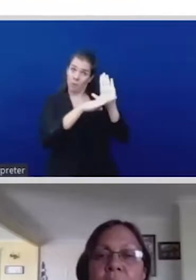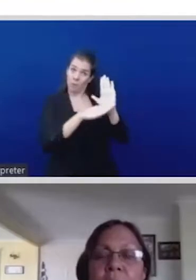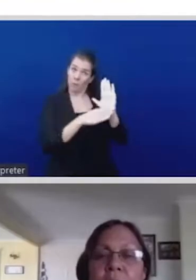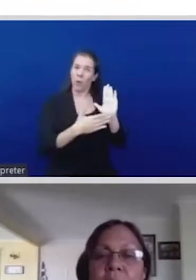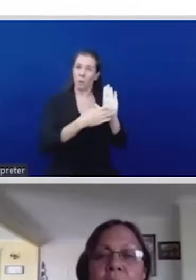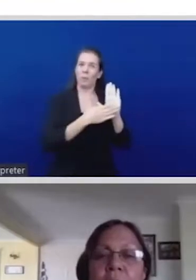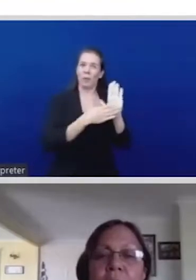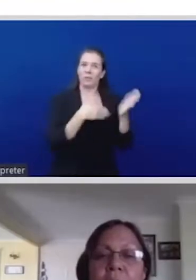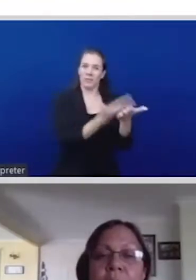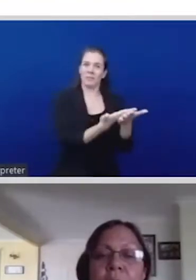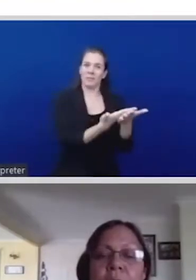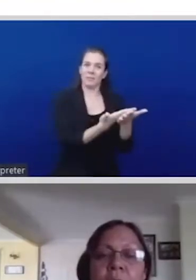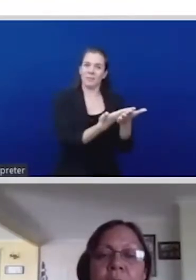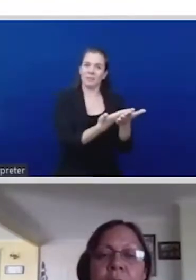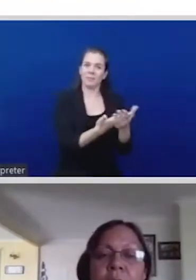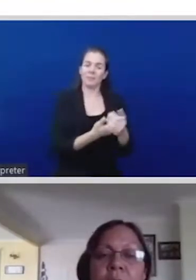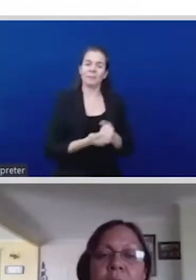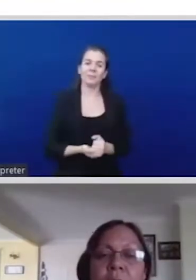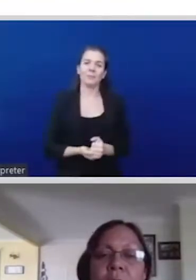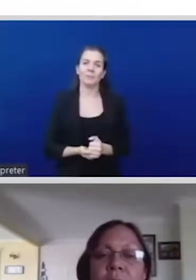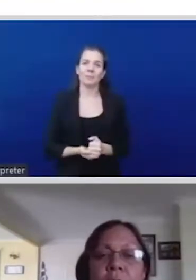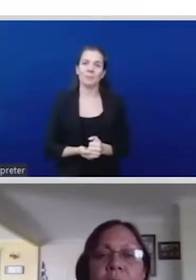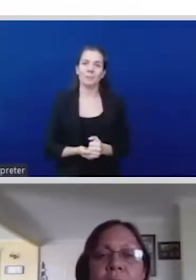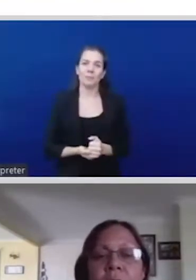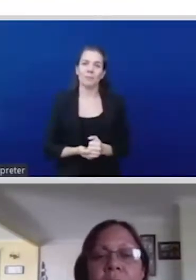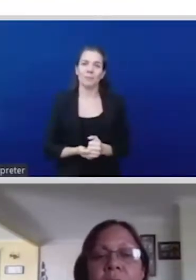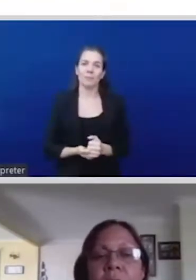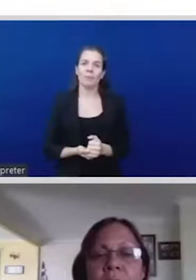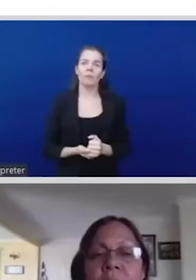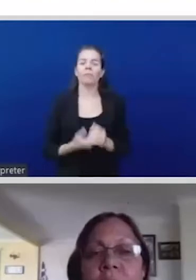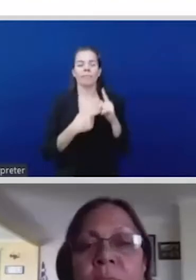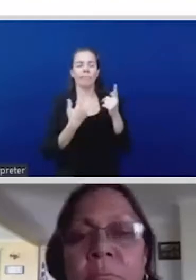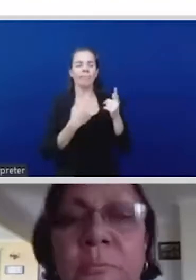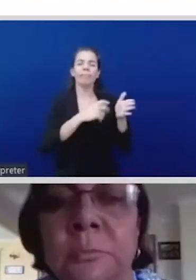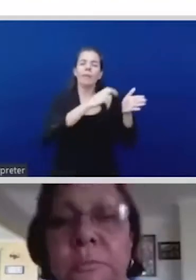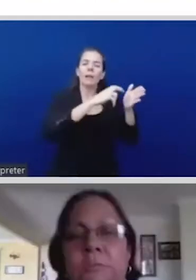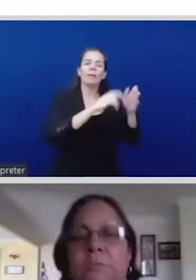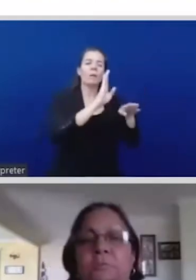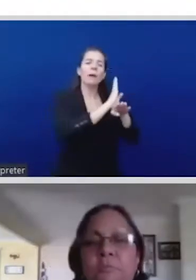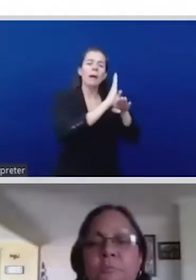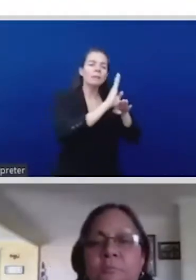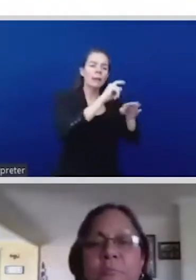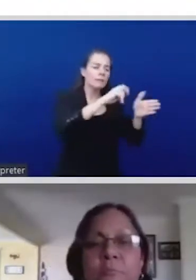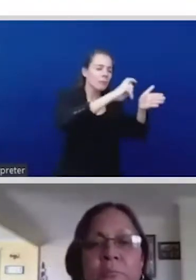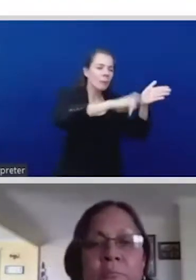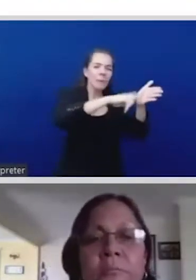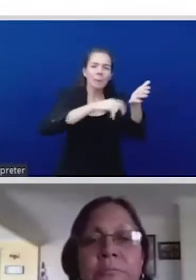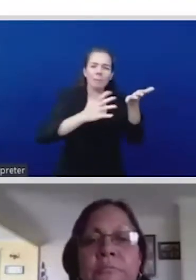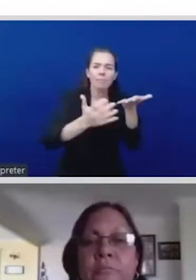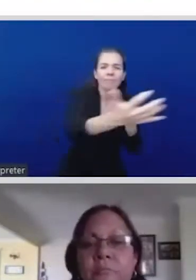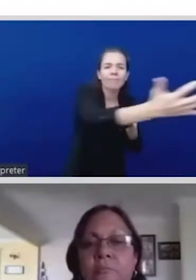into community groups, community based community, those around the front lines and for